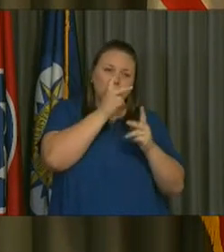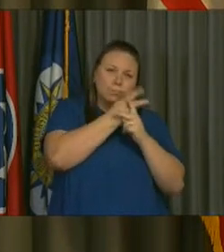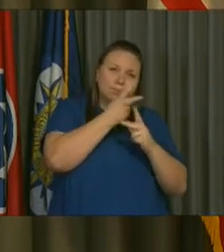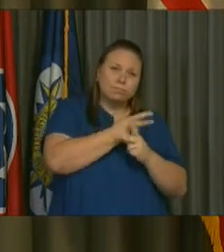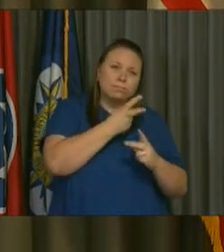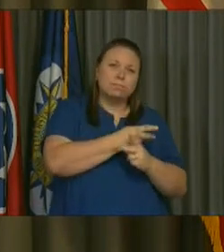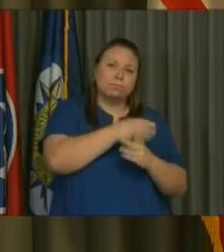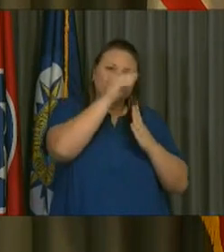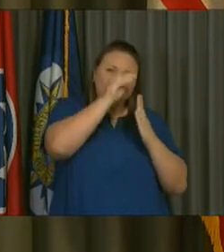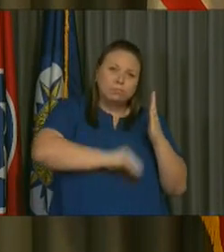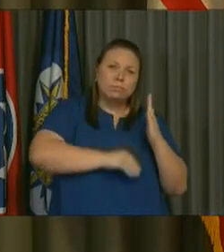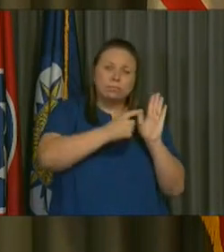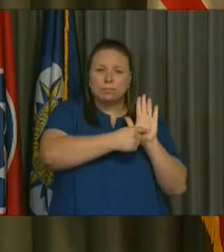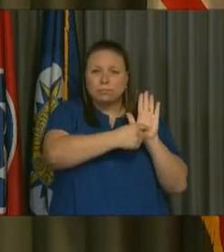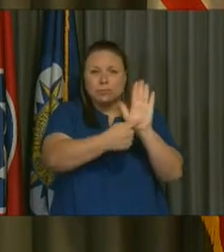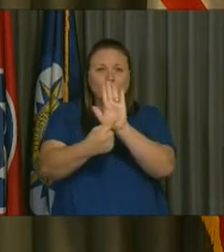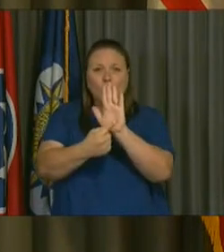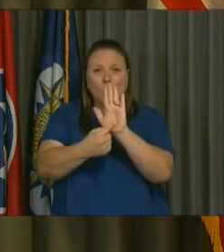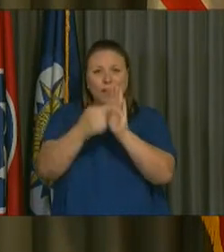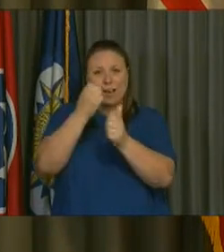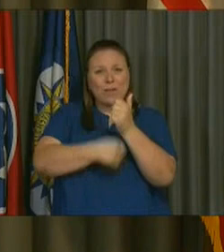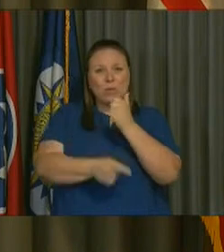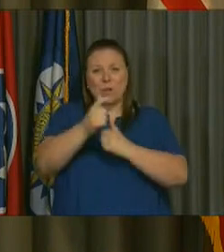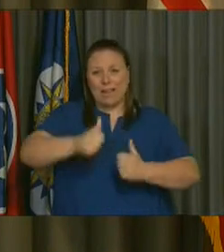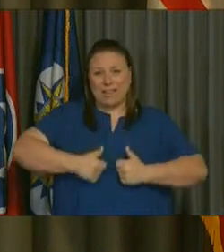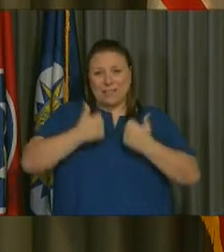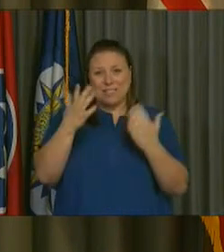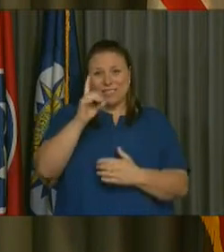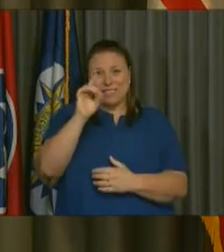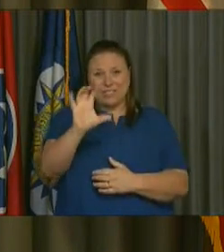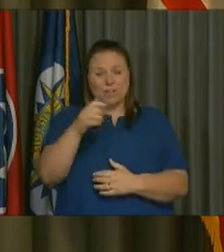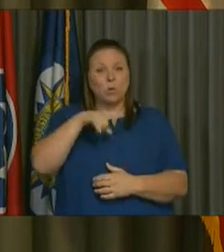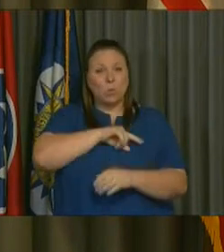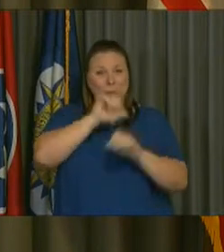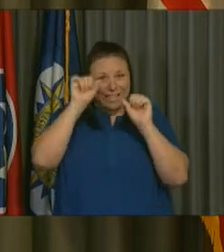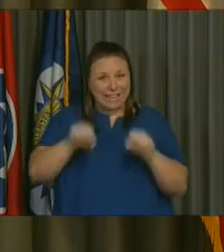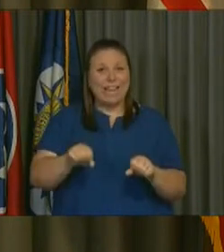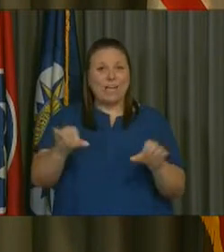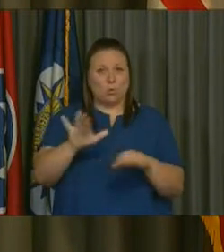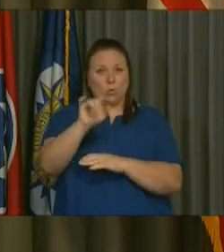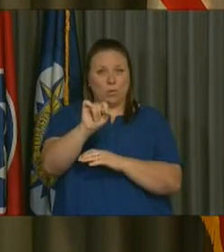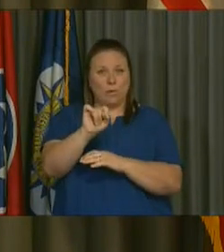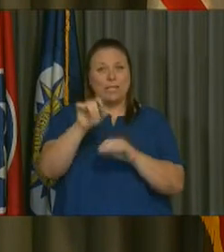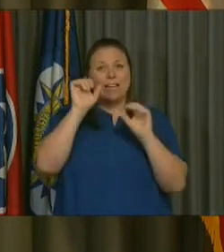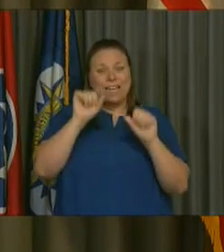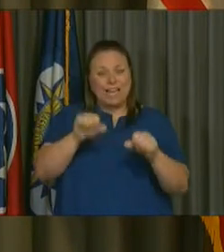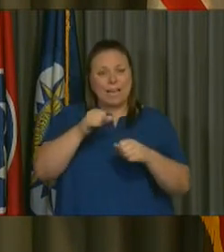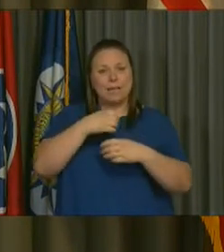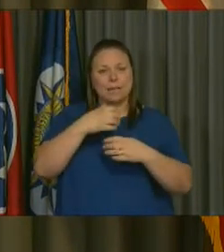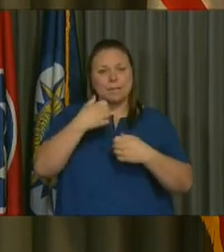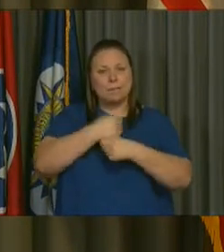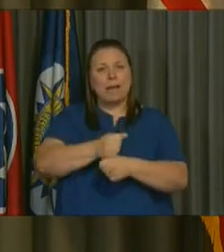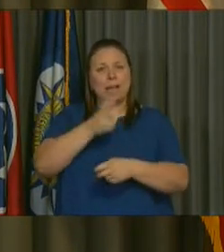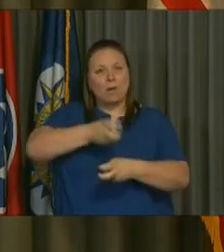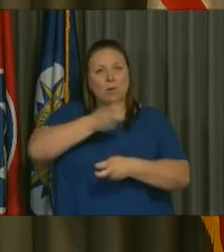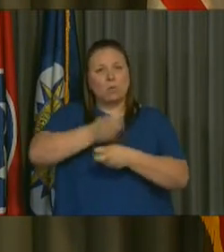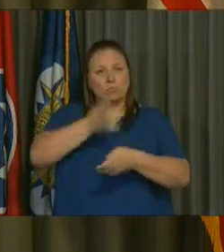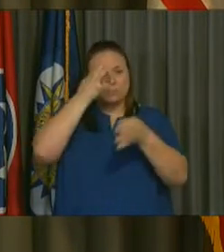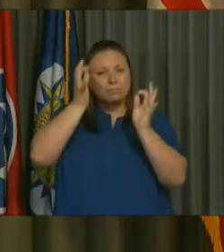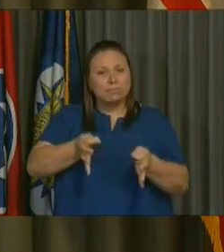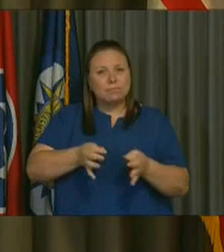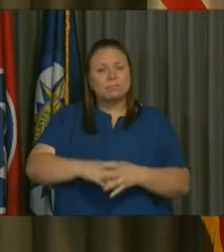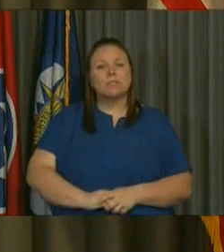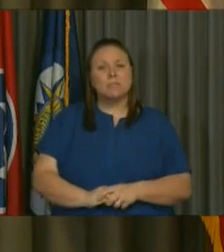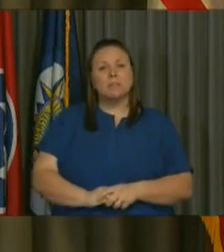and showing everybody that lives in Davidson County that we can do it. We can make the hard choices. We can